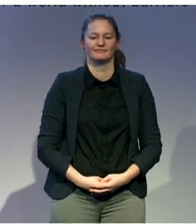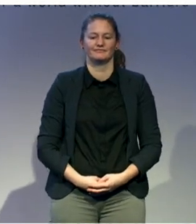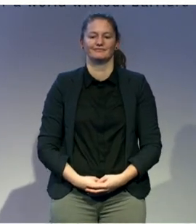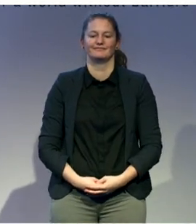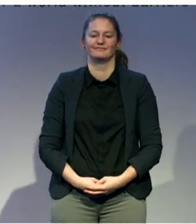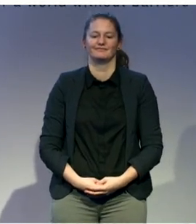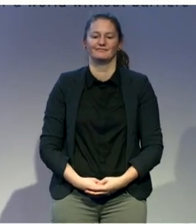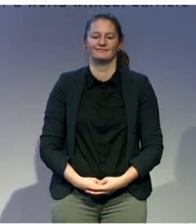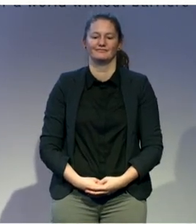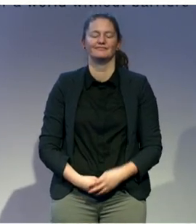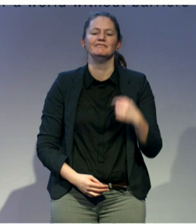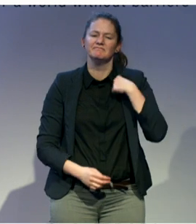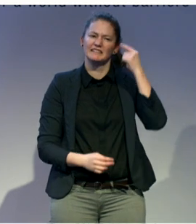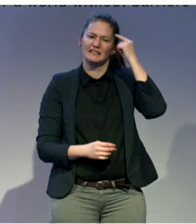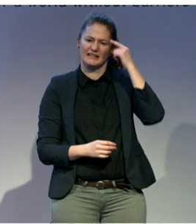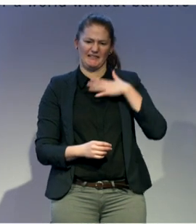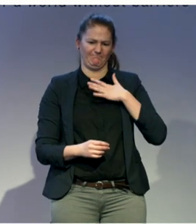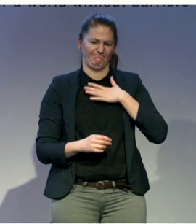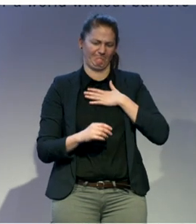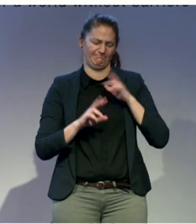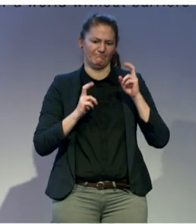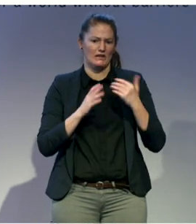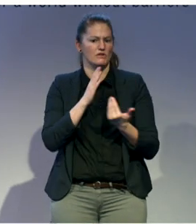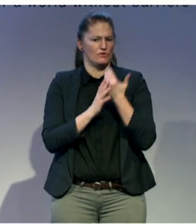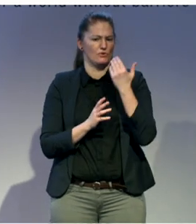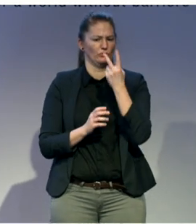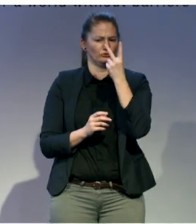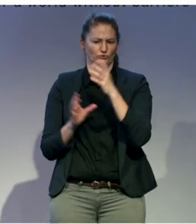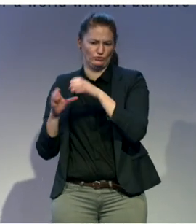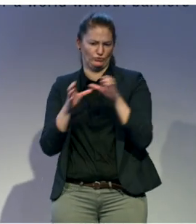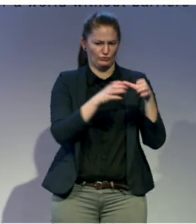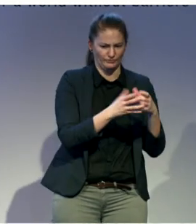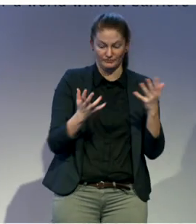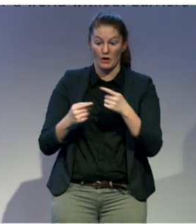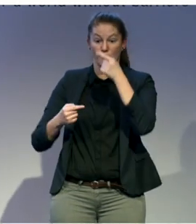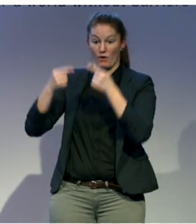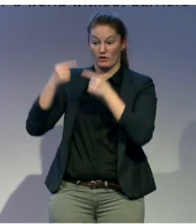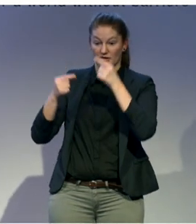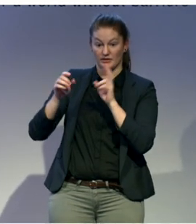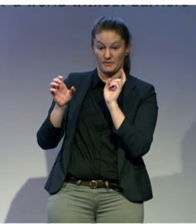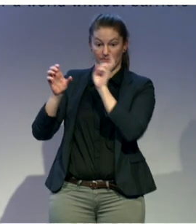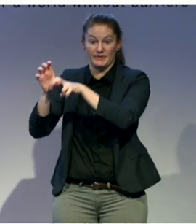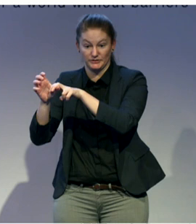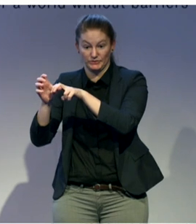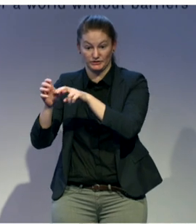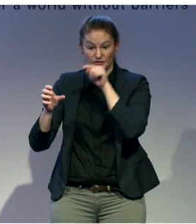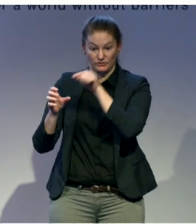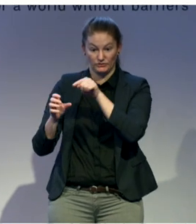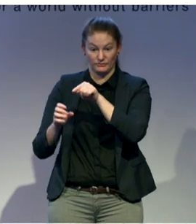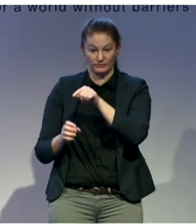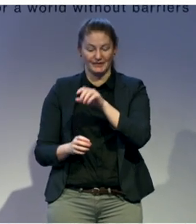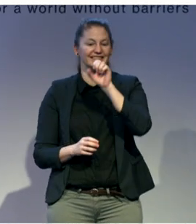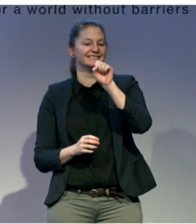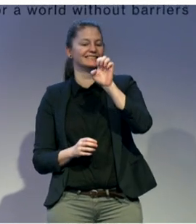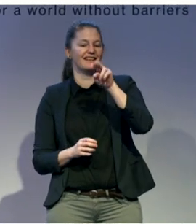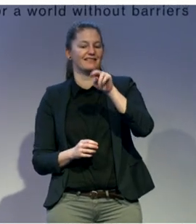We have two projects currently on political participation in Senegal and Cameroon. We're two years in,